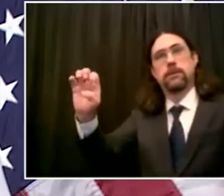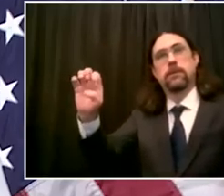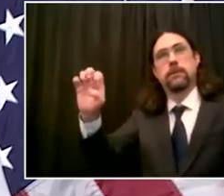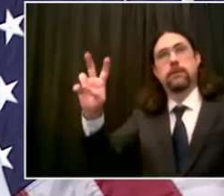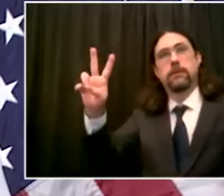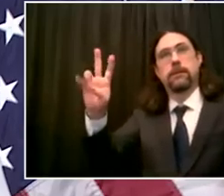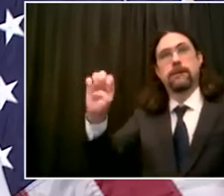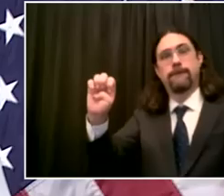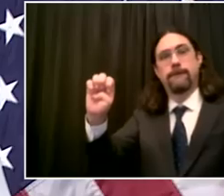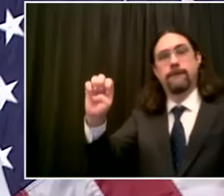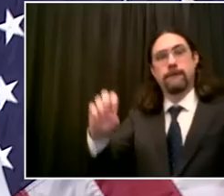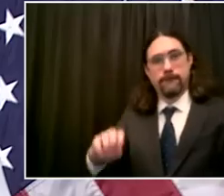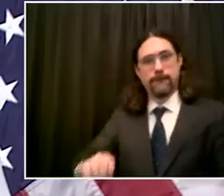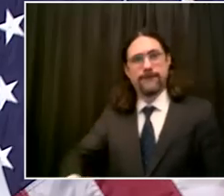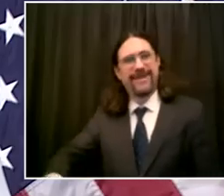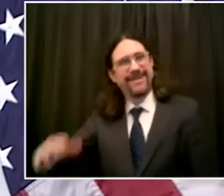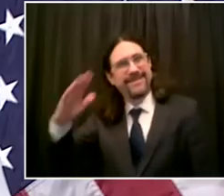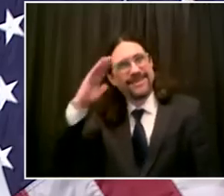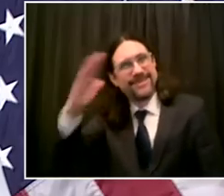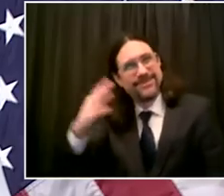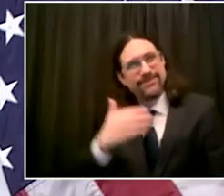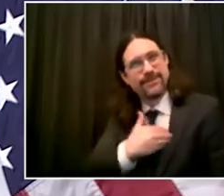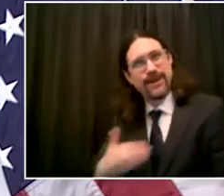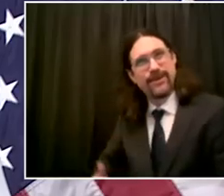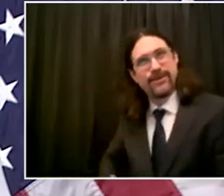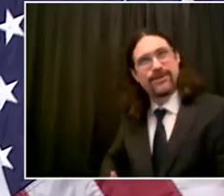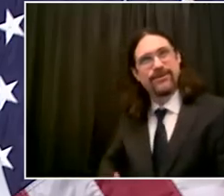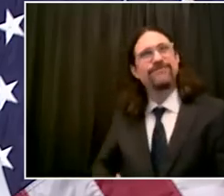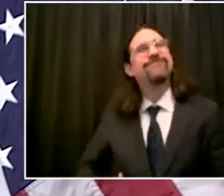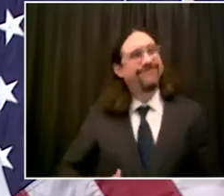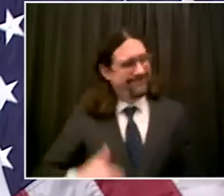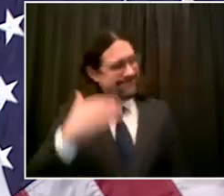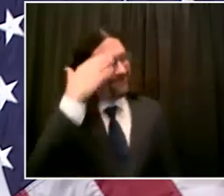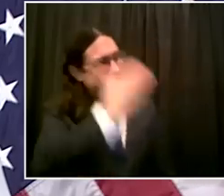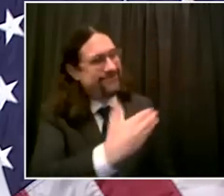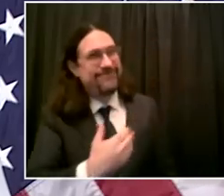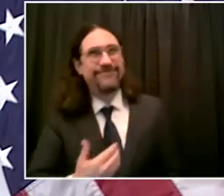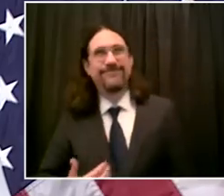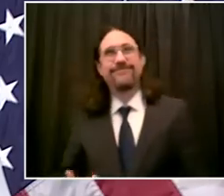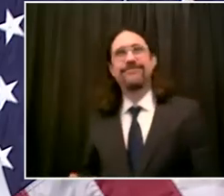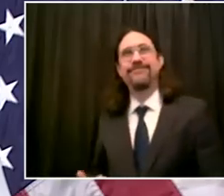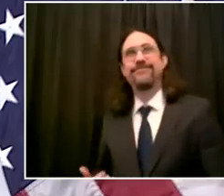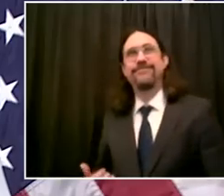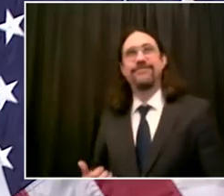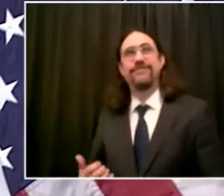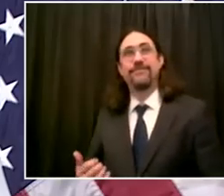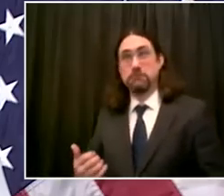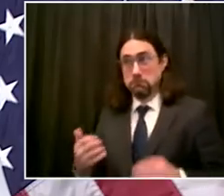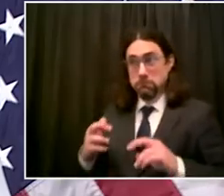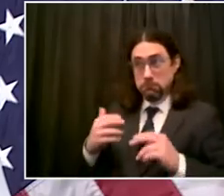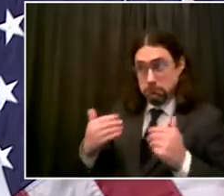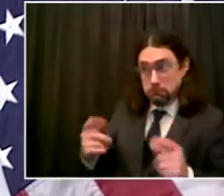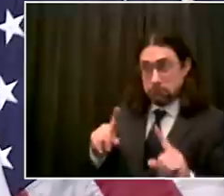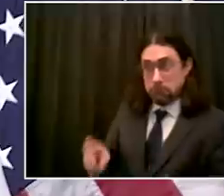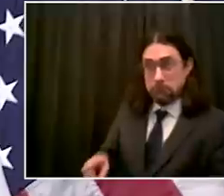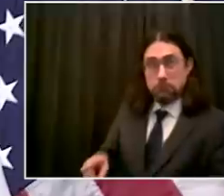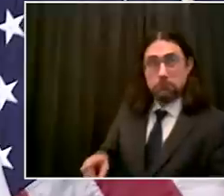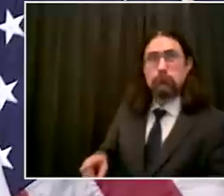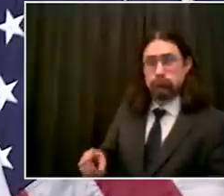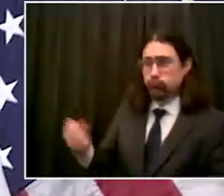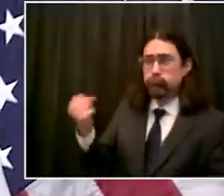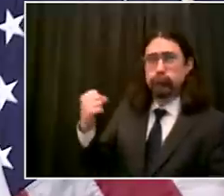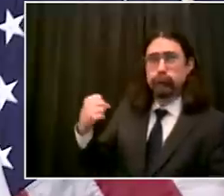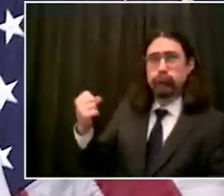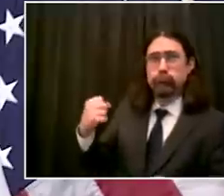helps i suppose right exactly we'll take whatever we can get exactly um so um i have two questions one is about non-essential